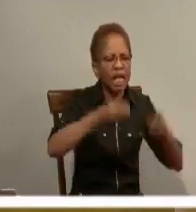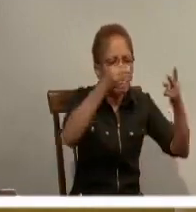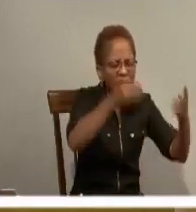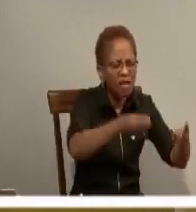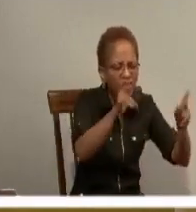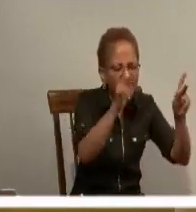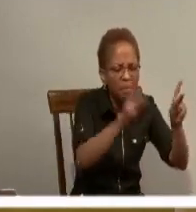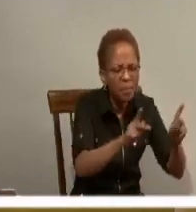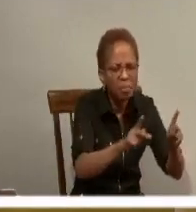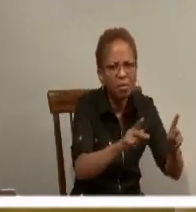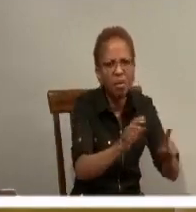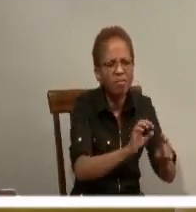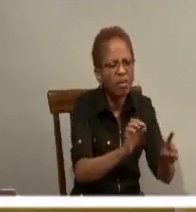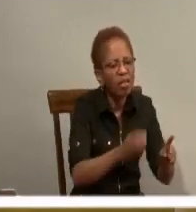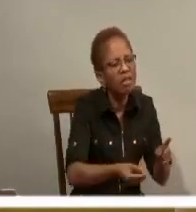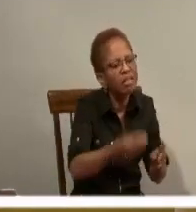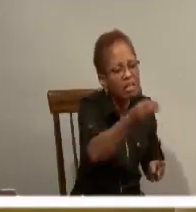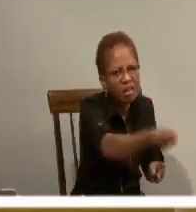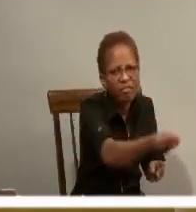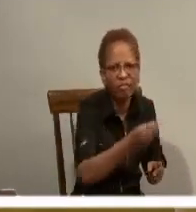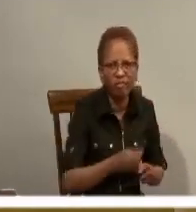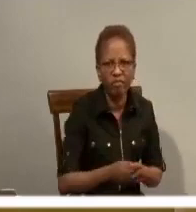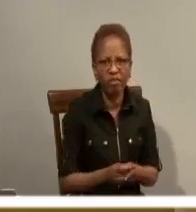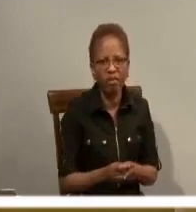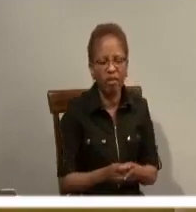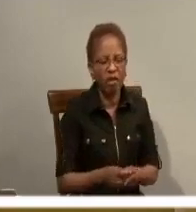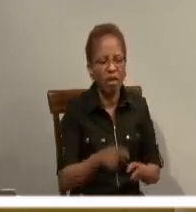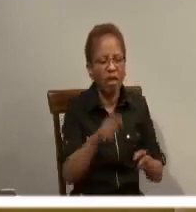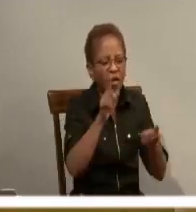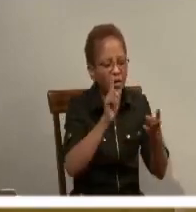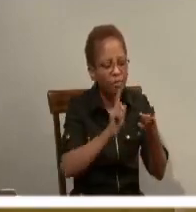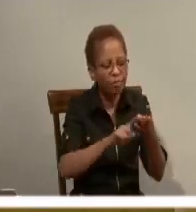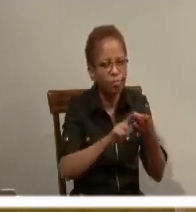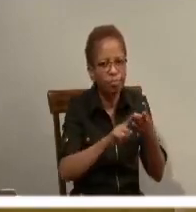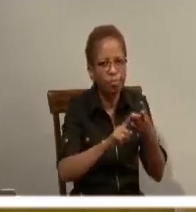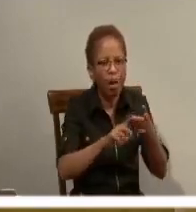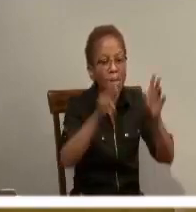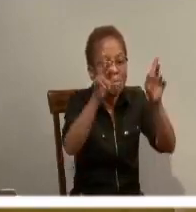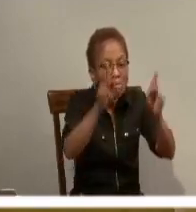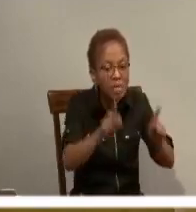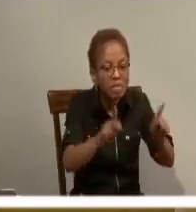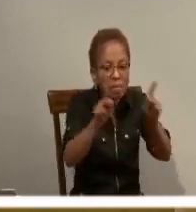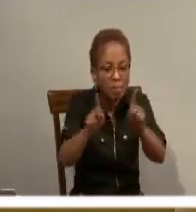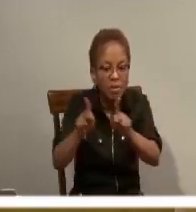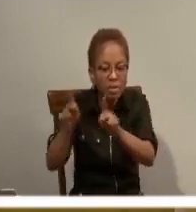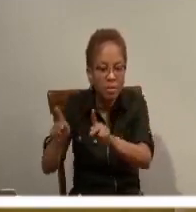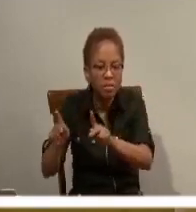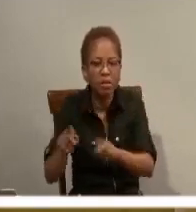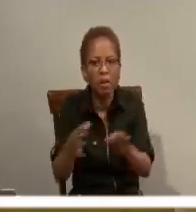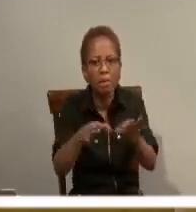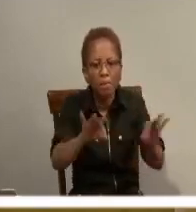like people. But the text goes on, you know, it goes on to say